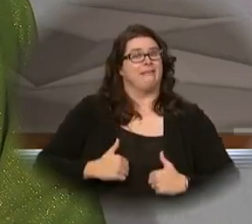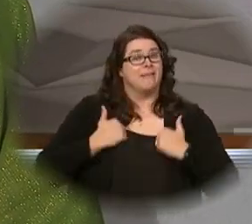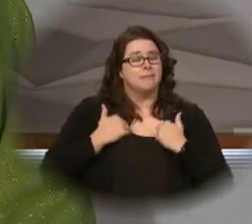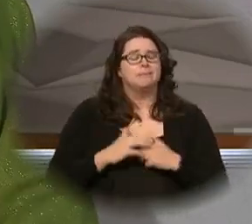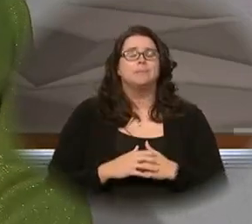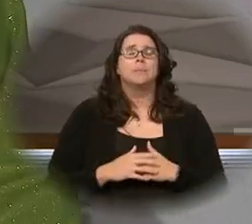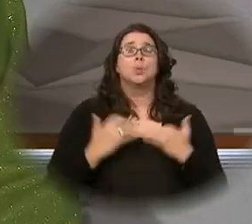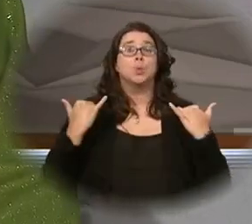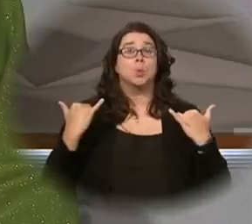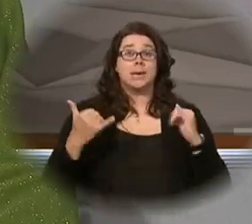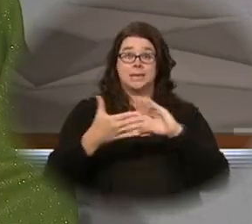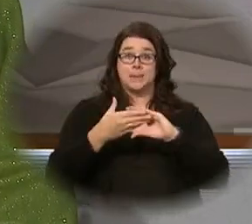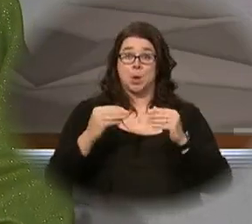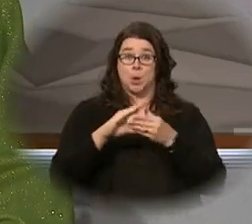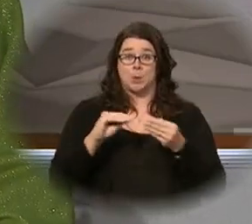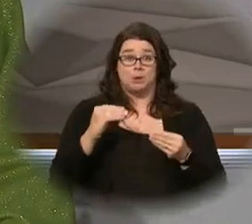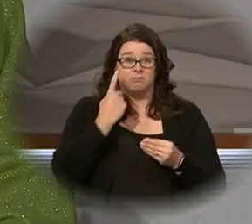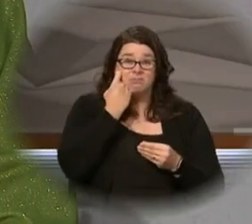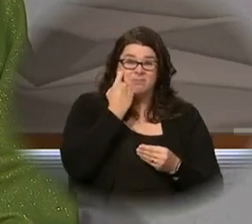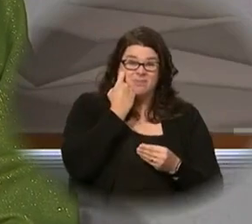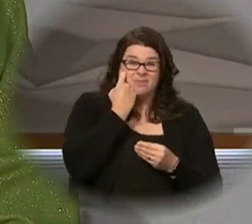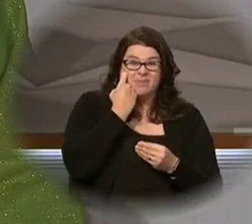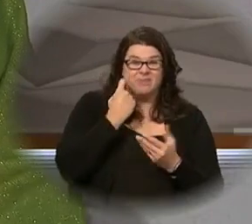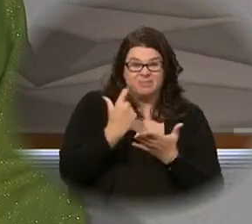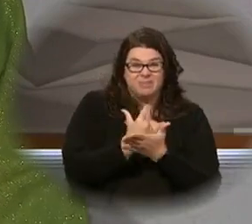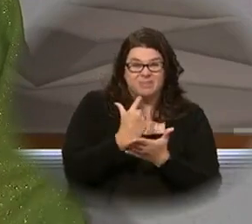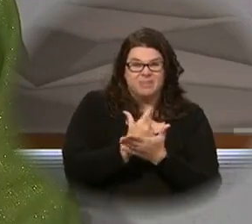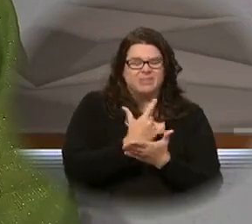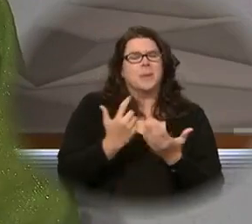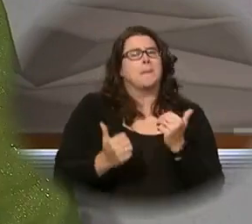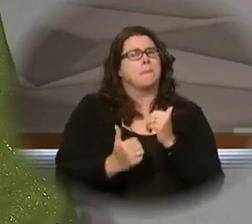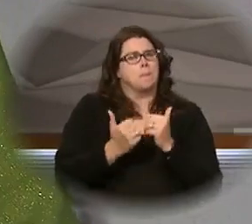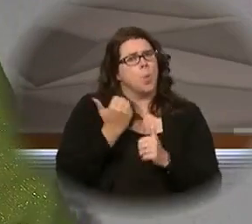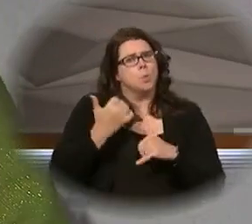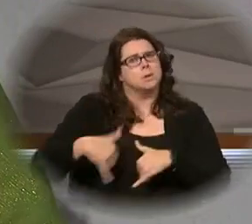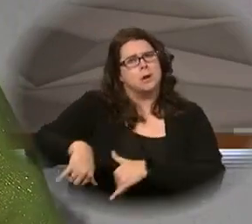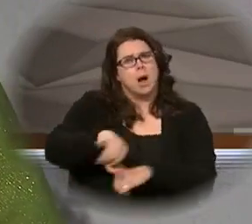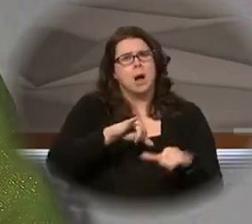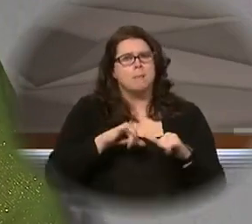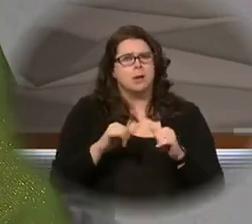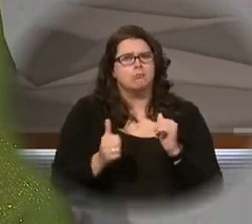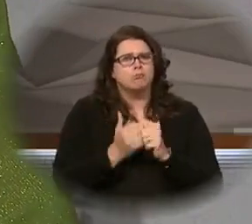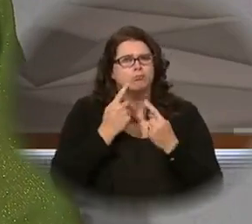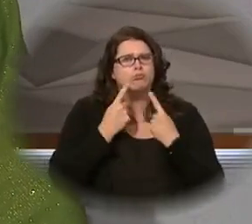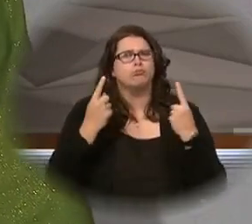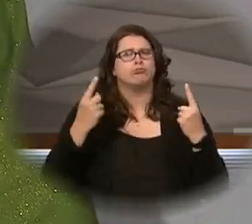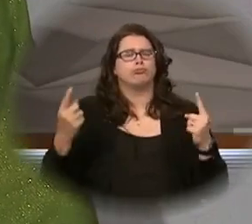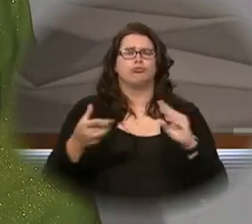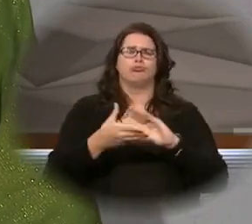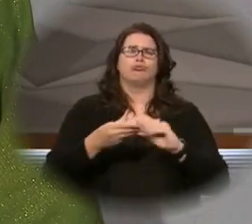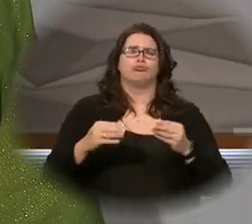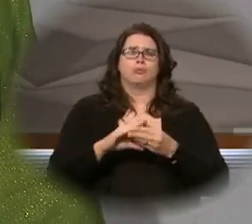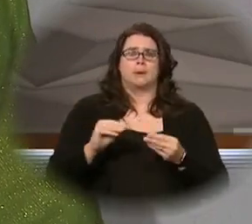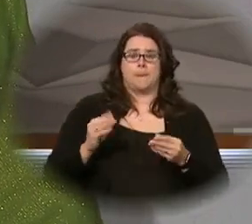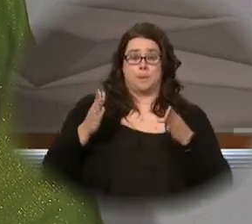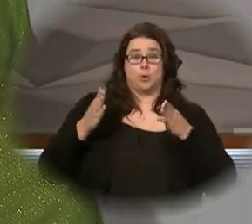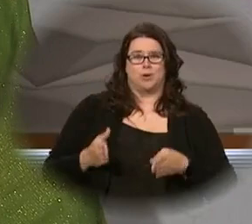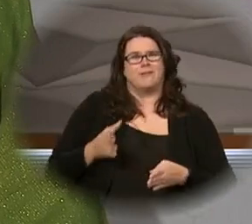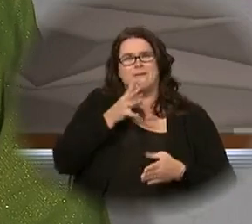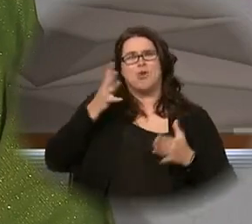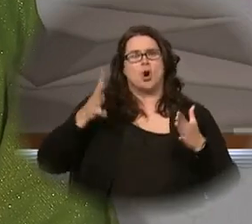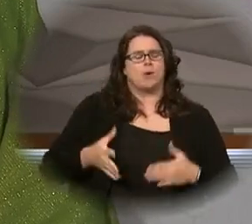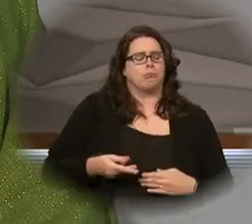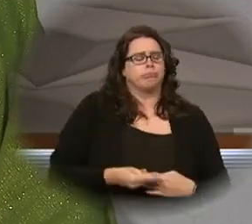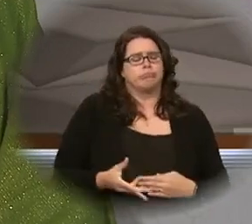parable that we just heard, perhaps one of the most common ones, the most well-known, this parable of the sower and the seed